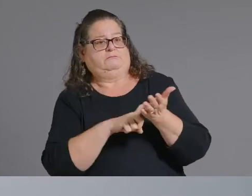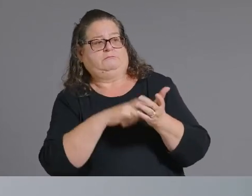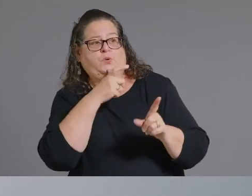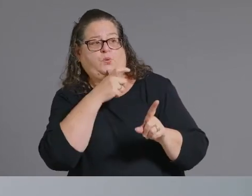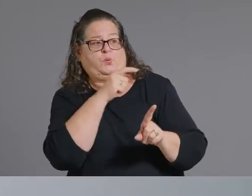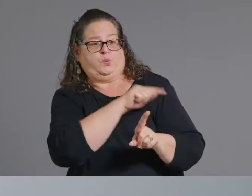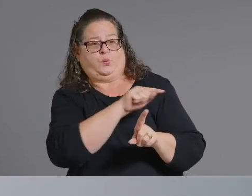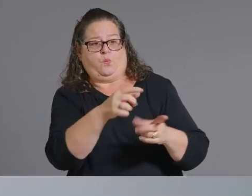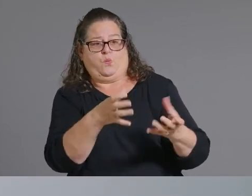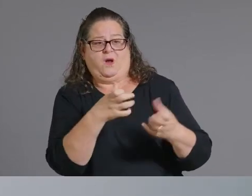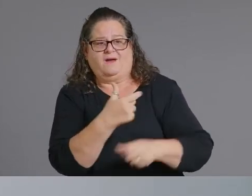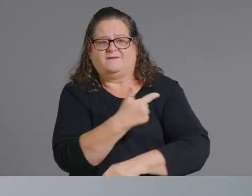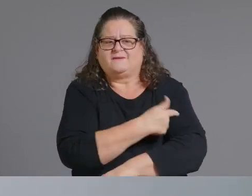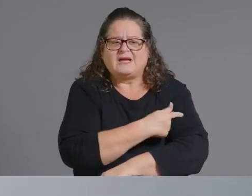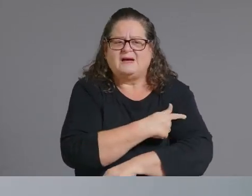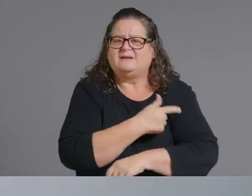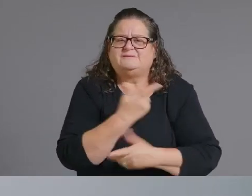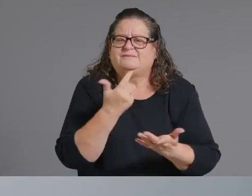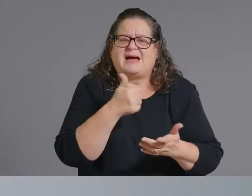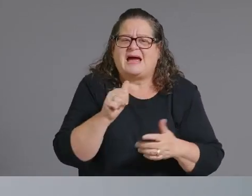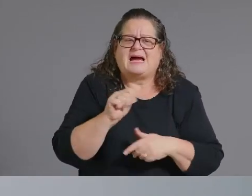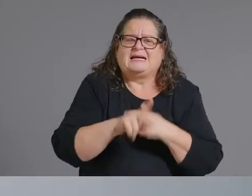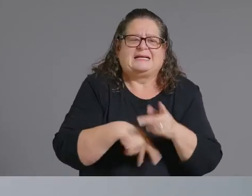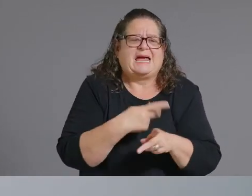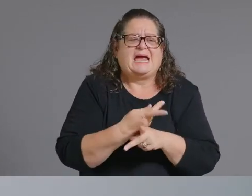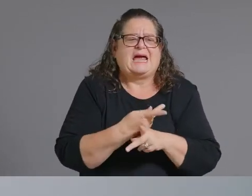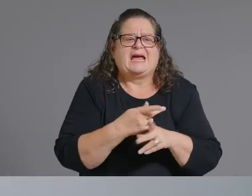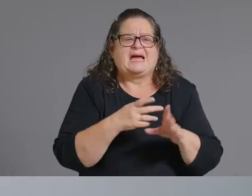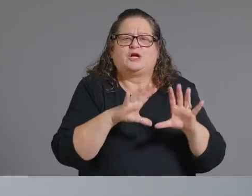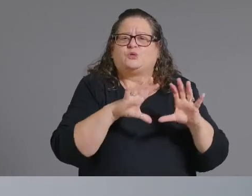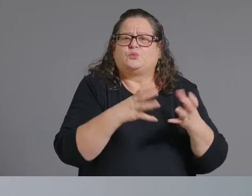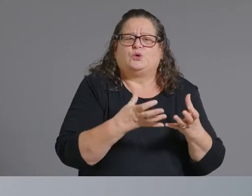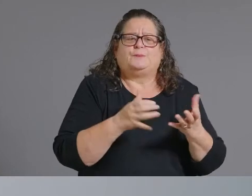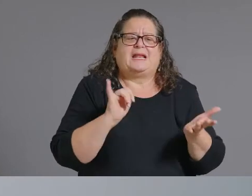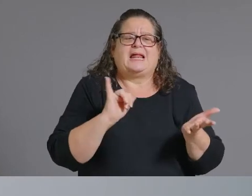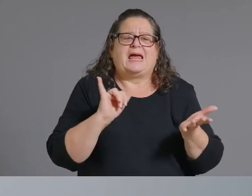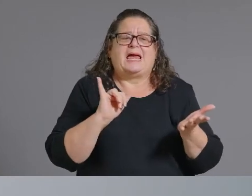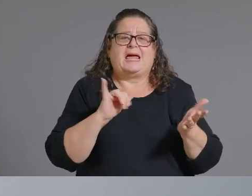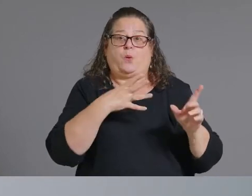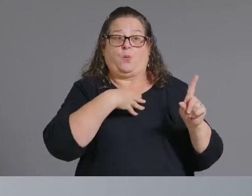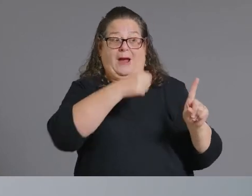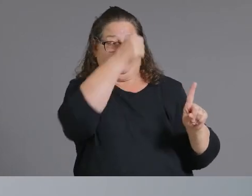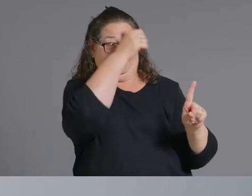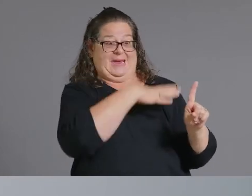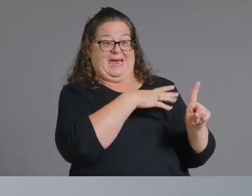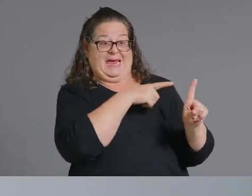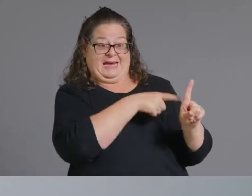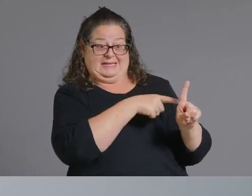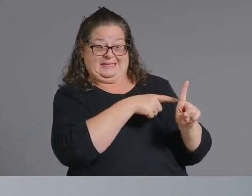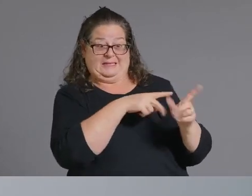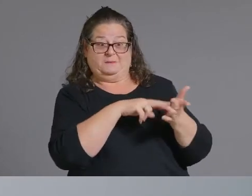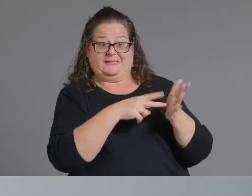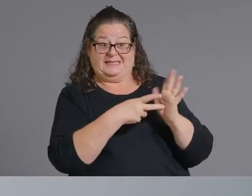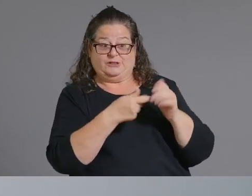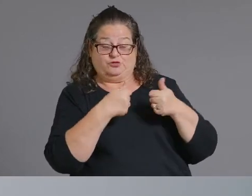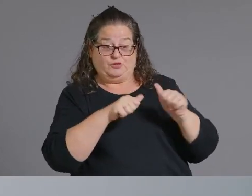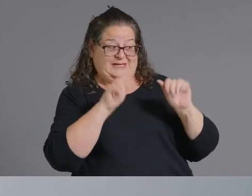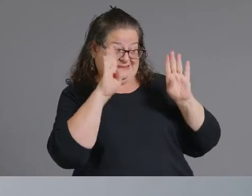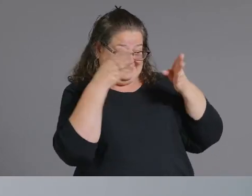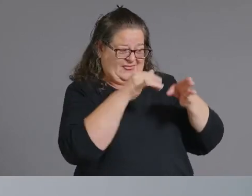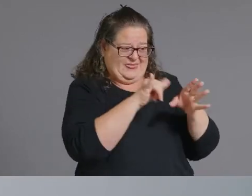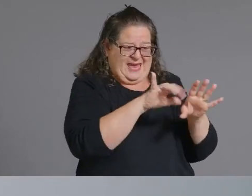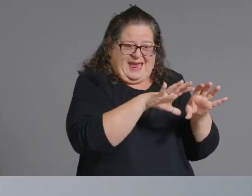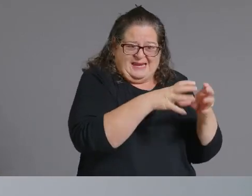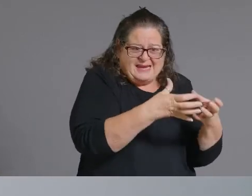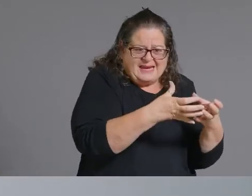white men i'm just throwing that out there that you know is you particularly are trying to focus on whether it's demographics or